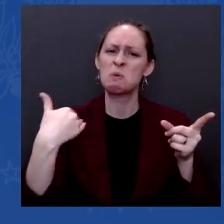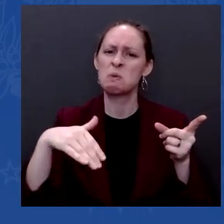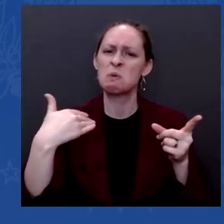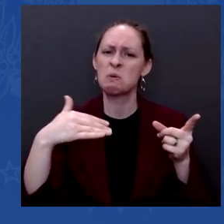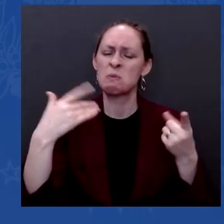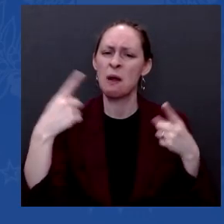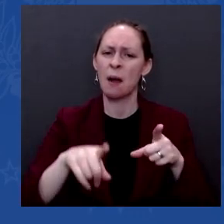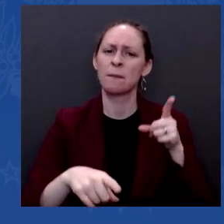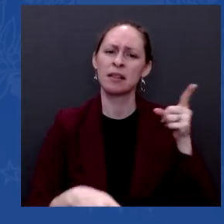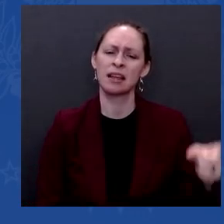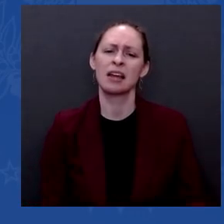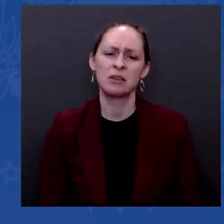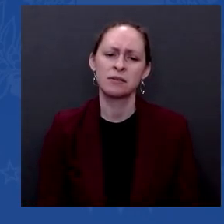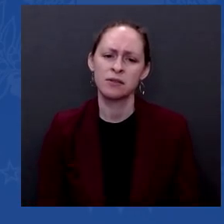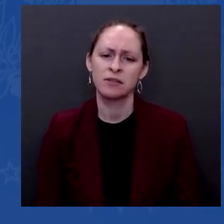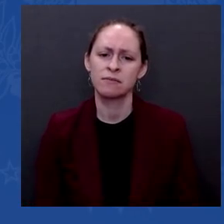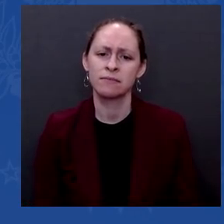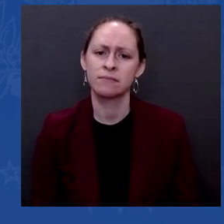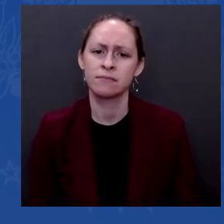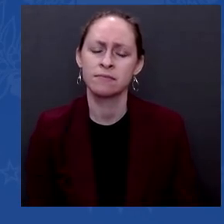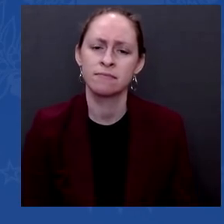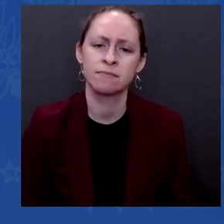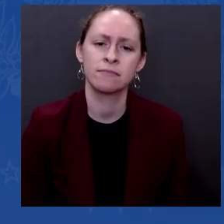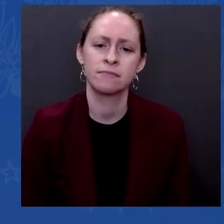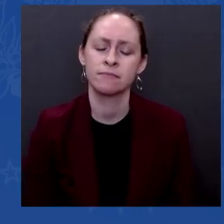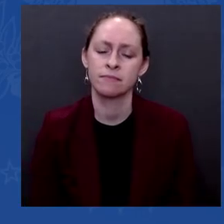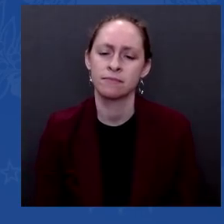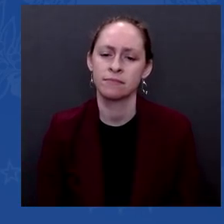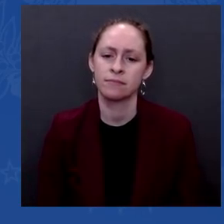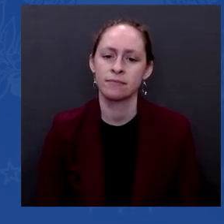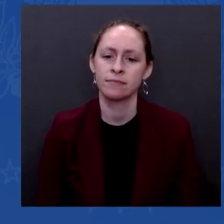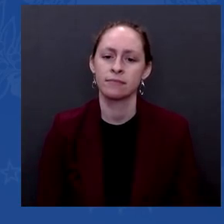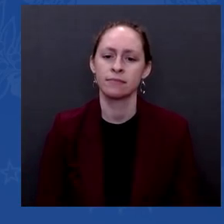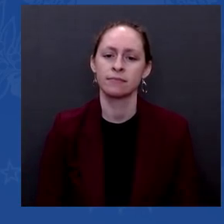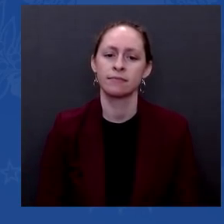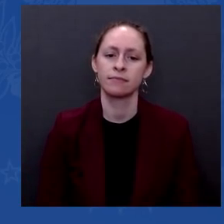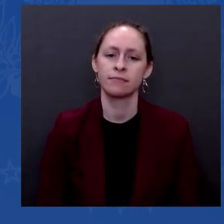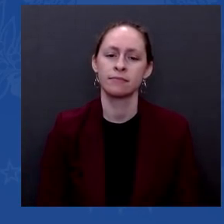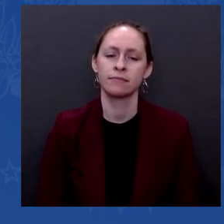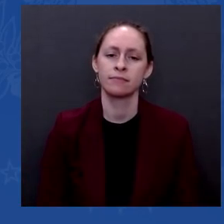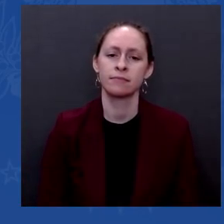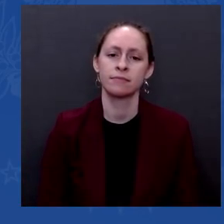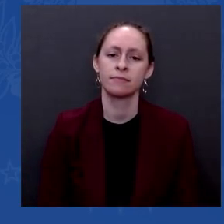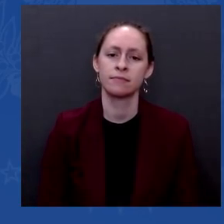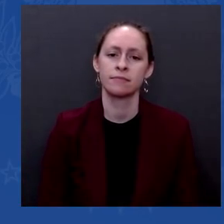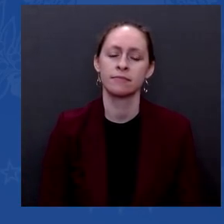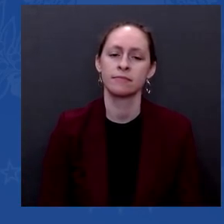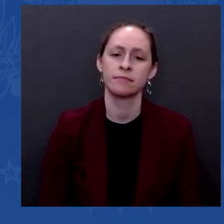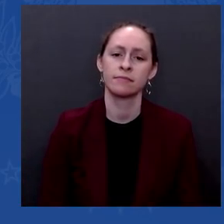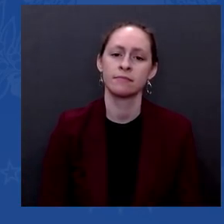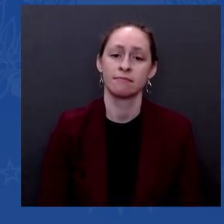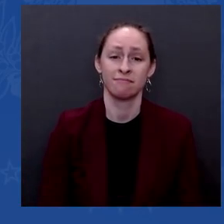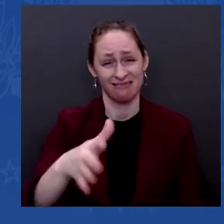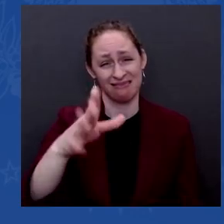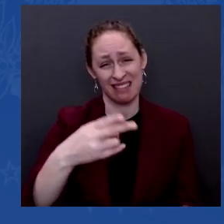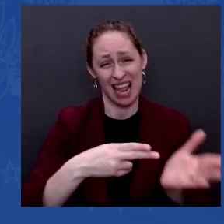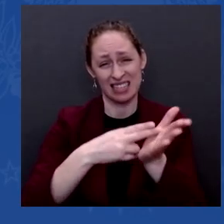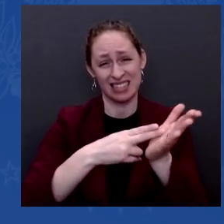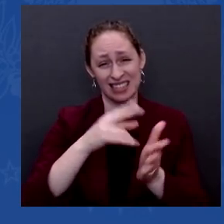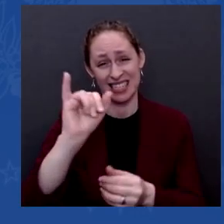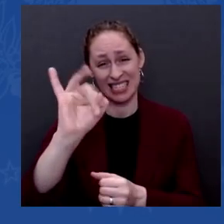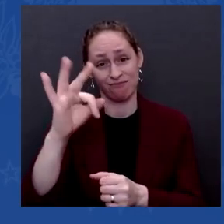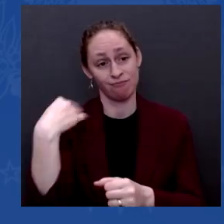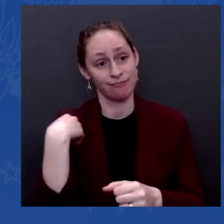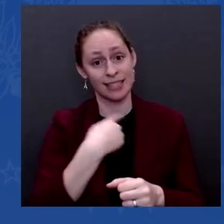think you will know a lot about foreign policy, that had we stayed and I had not pulled those troops out, we would be